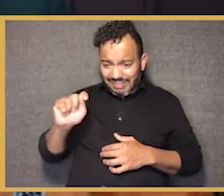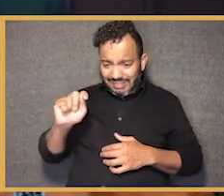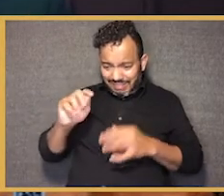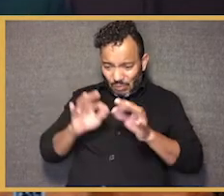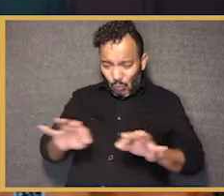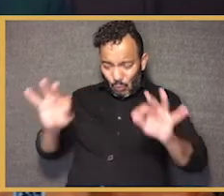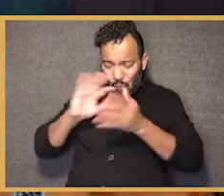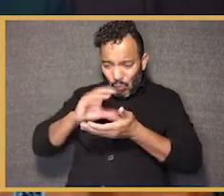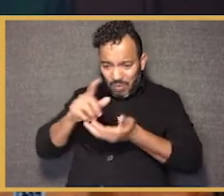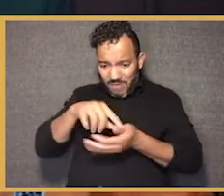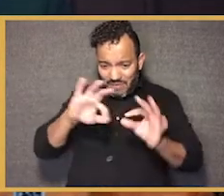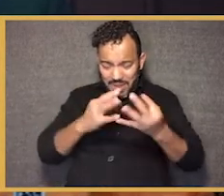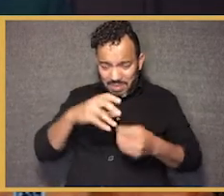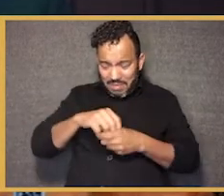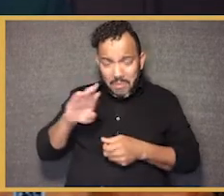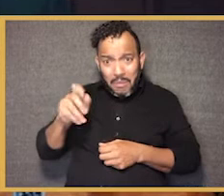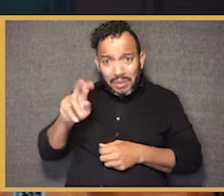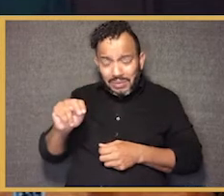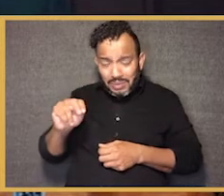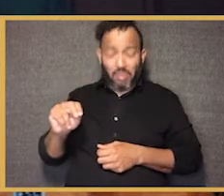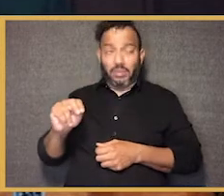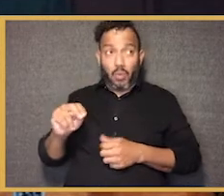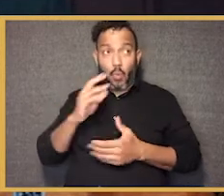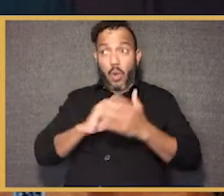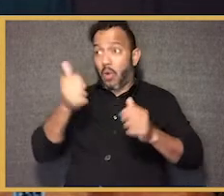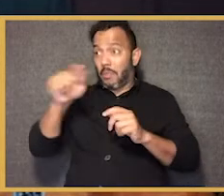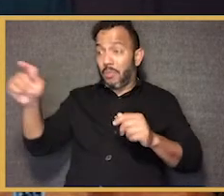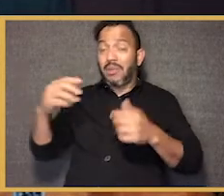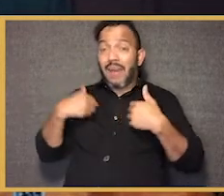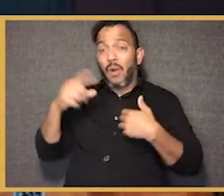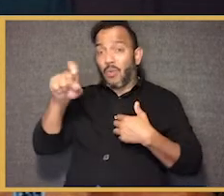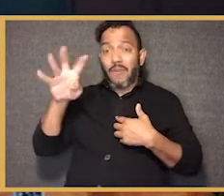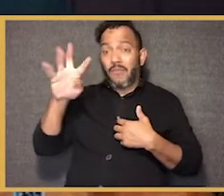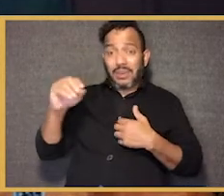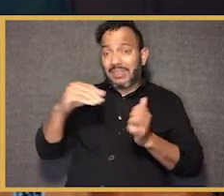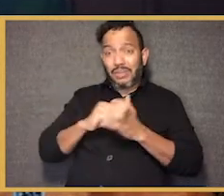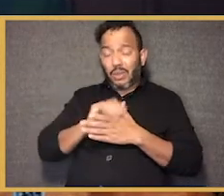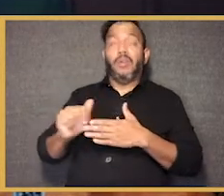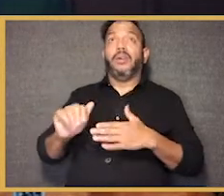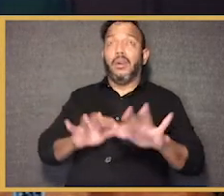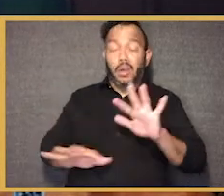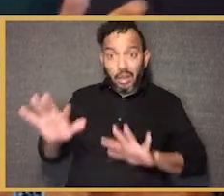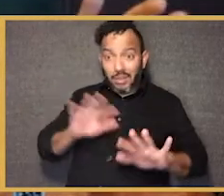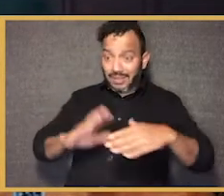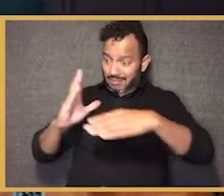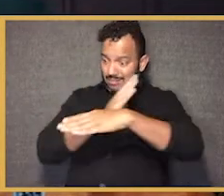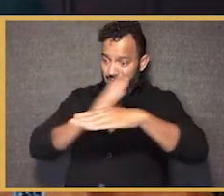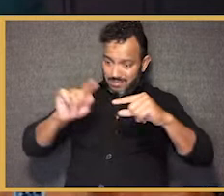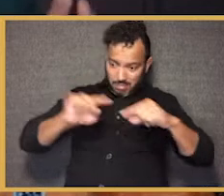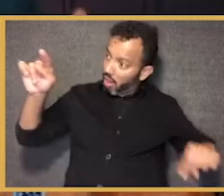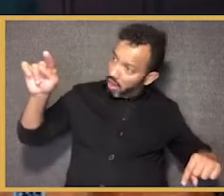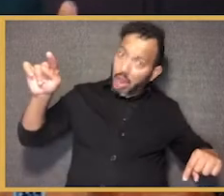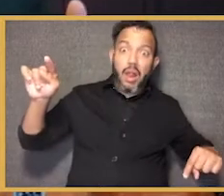No, eight dollars. The median net worth of white families in Boston is something like $240,000. And so that racial